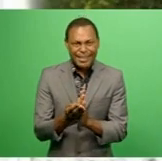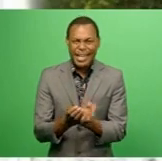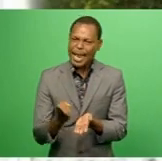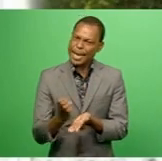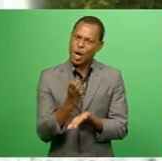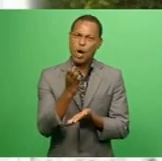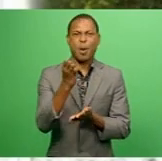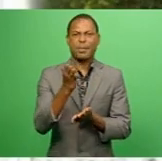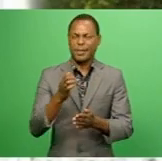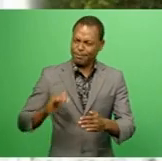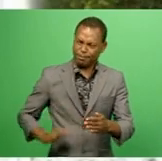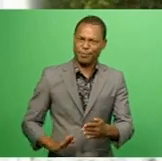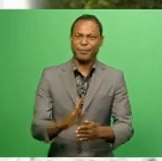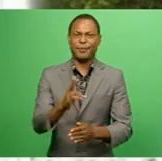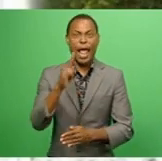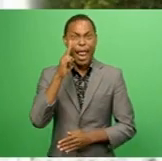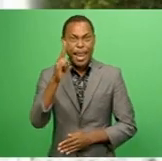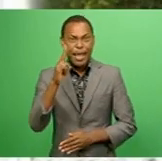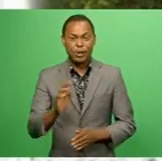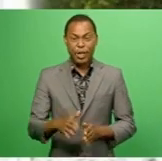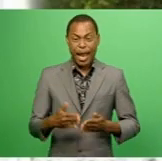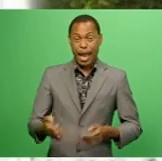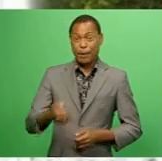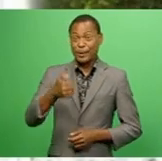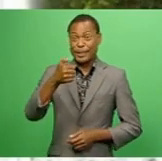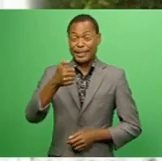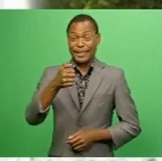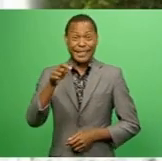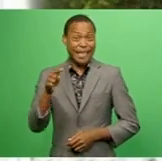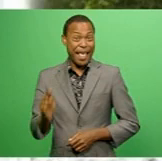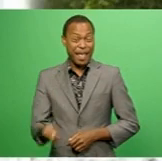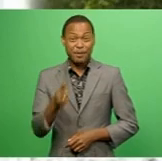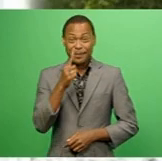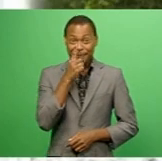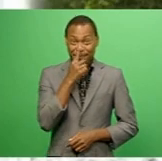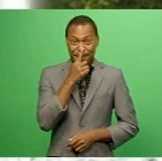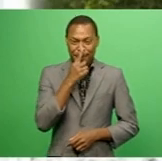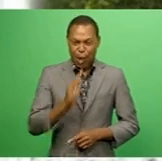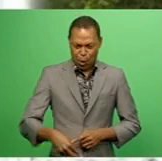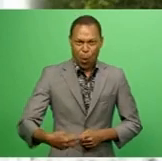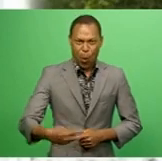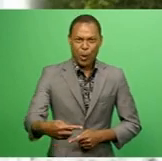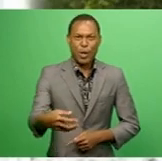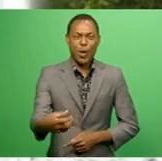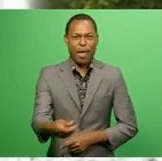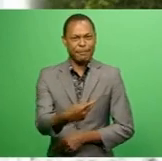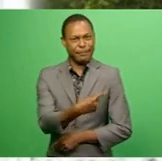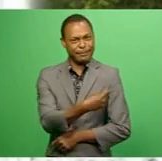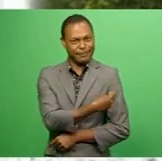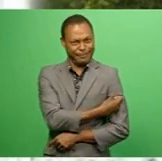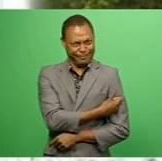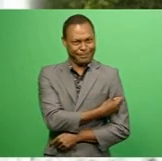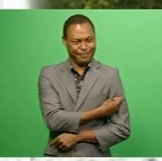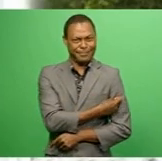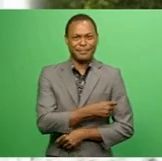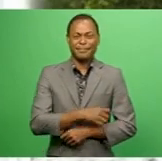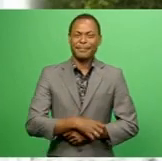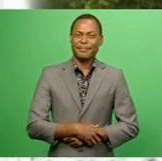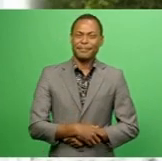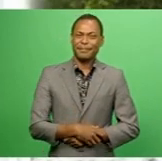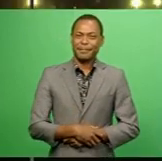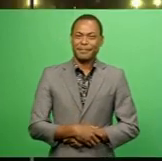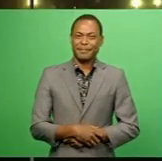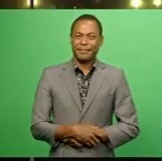productive nation. For now, 6,000 frontline workers continue to receive their vaccines. Kelly Vadala, FBC